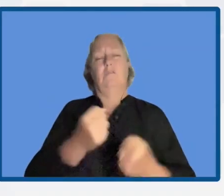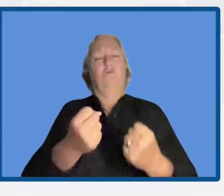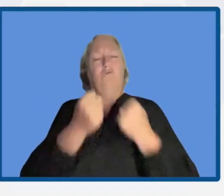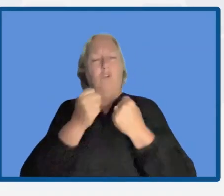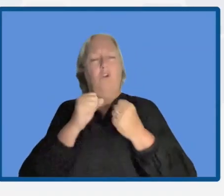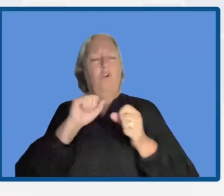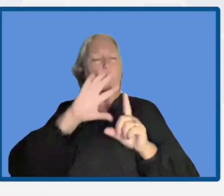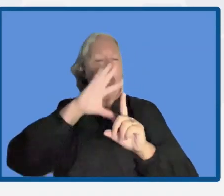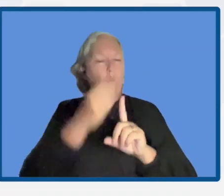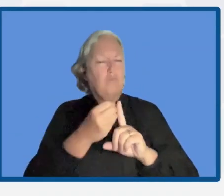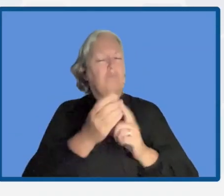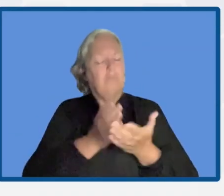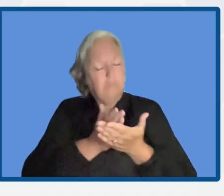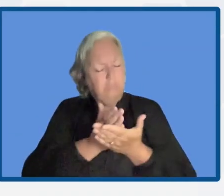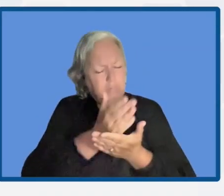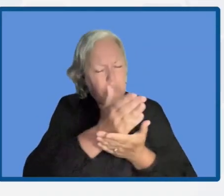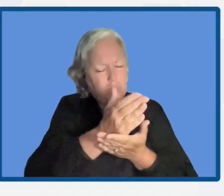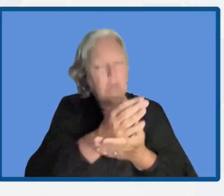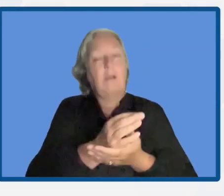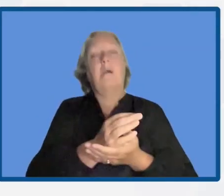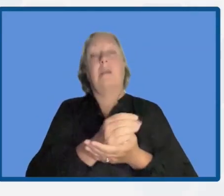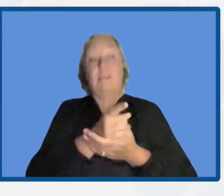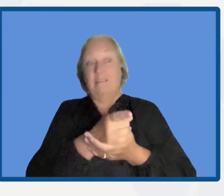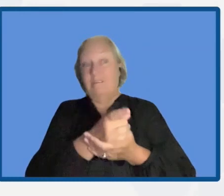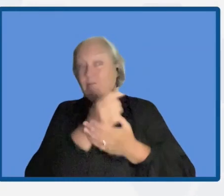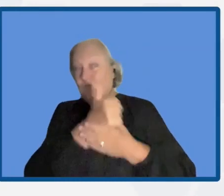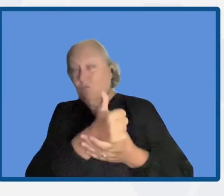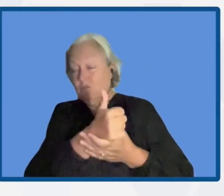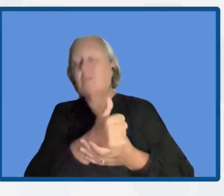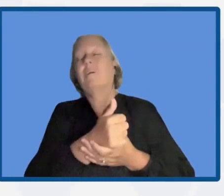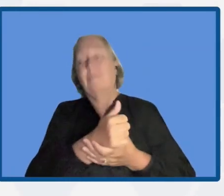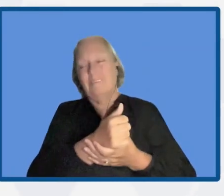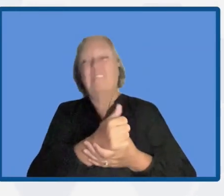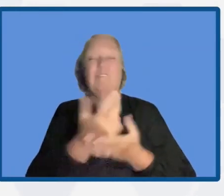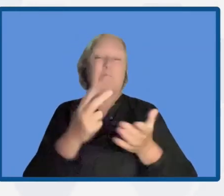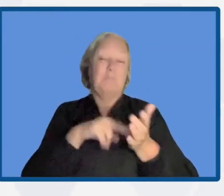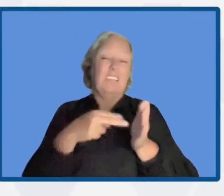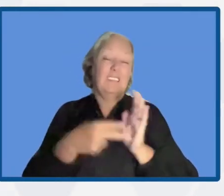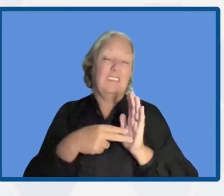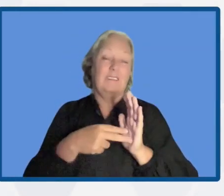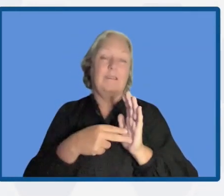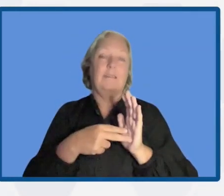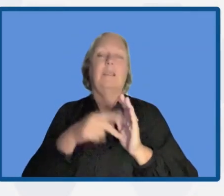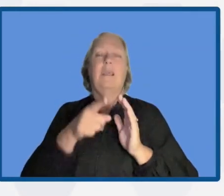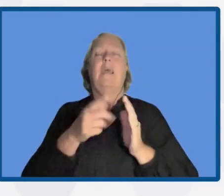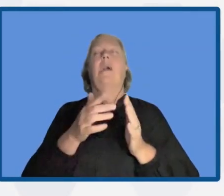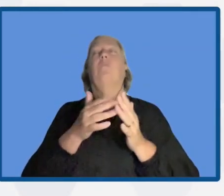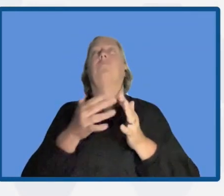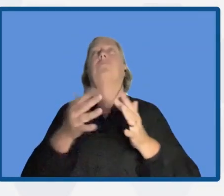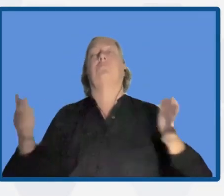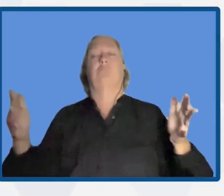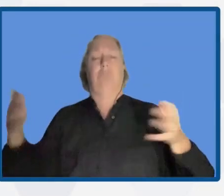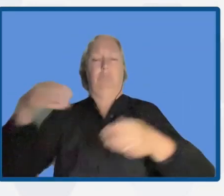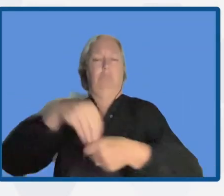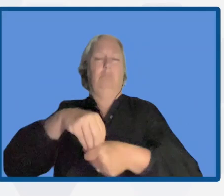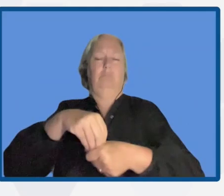when we create a resilience culture, we will have, in short, a major participation, which is key. On